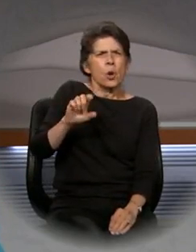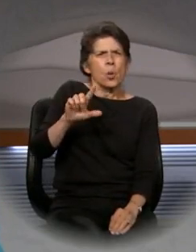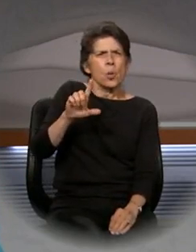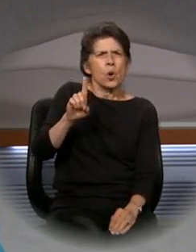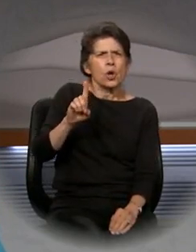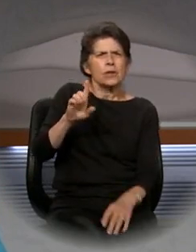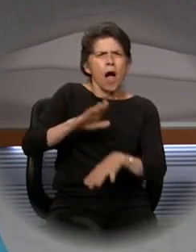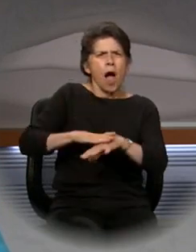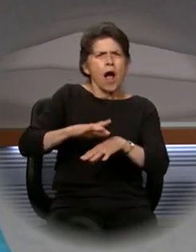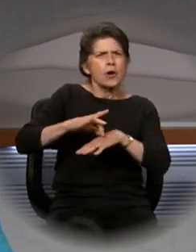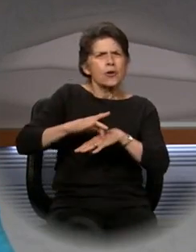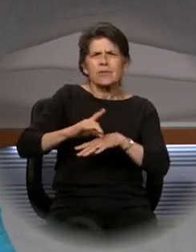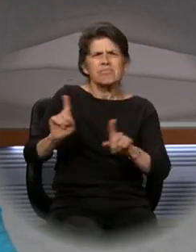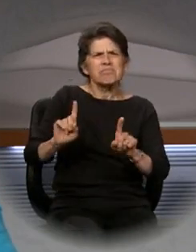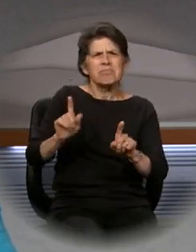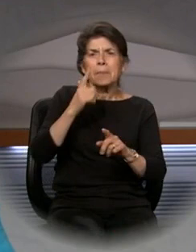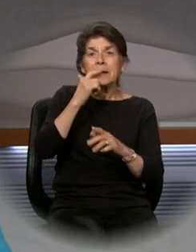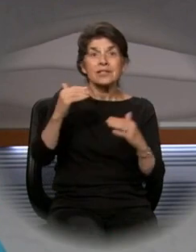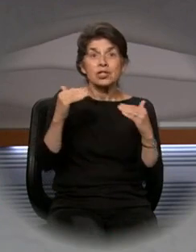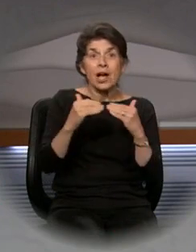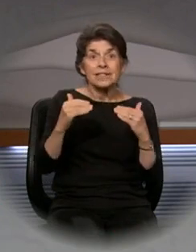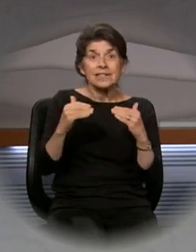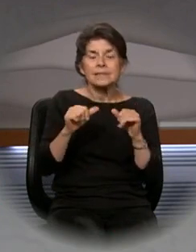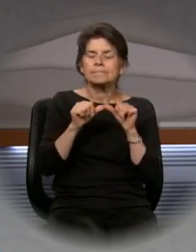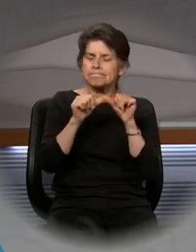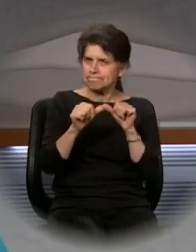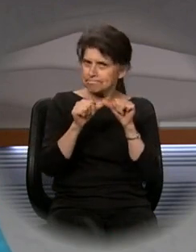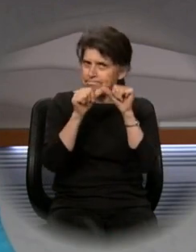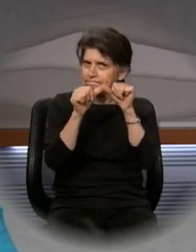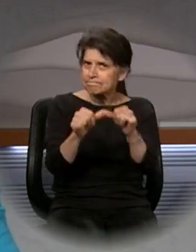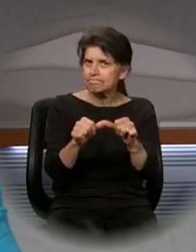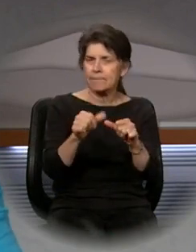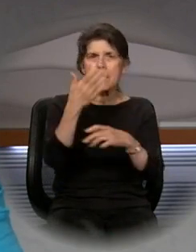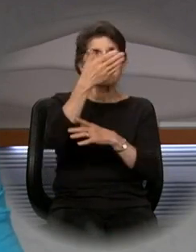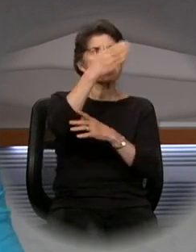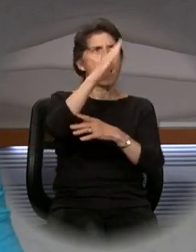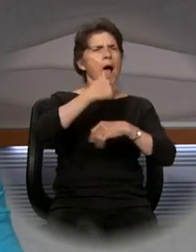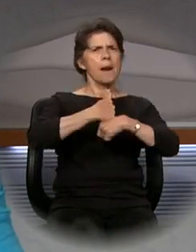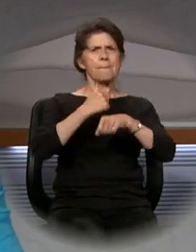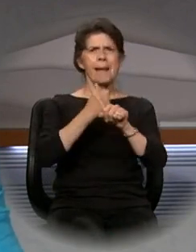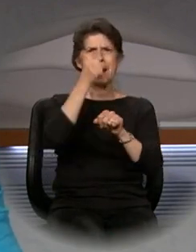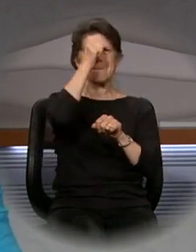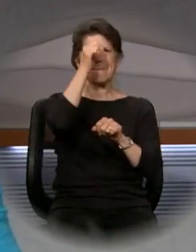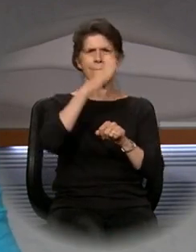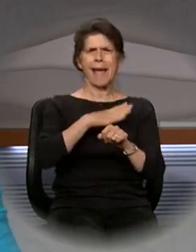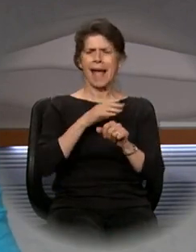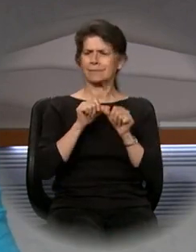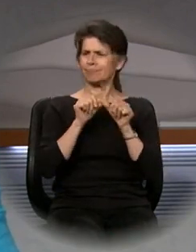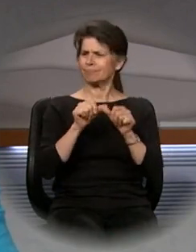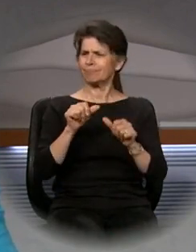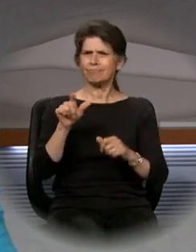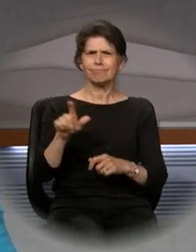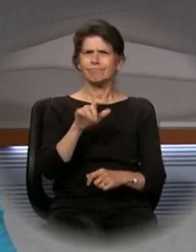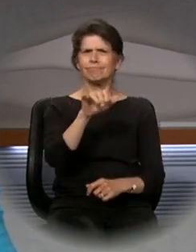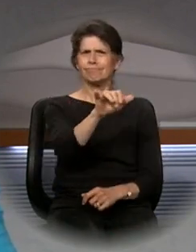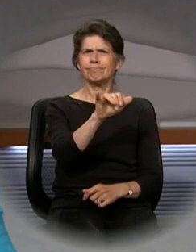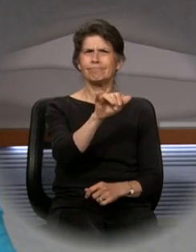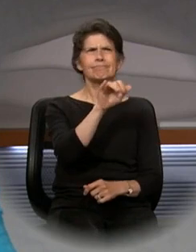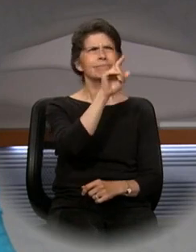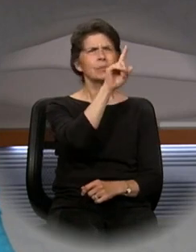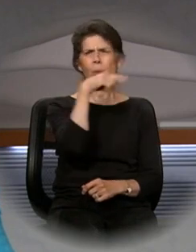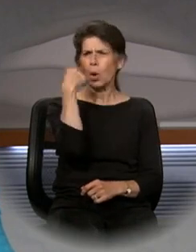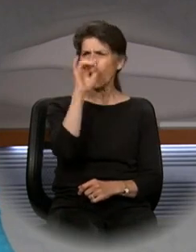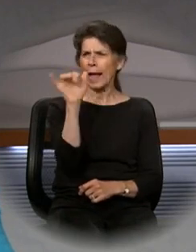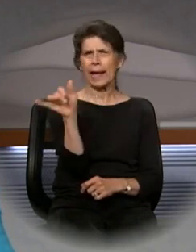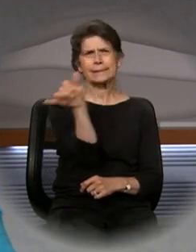justice is undying. For God formed man to be imperishable, the image of his own